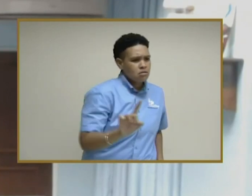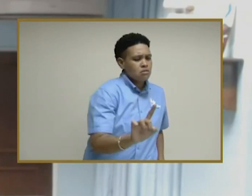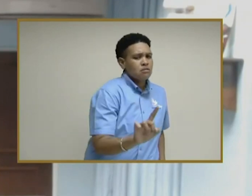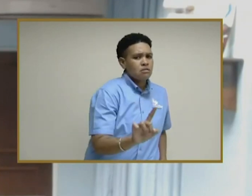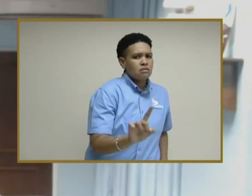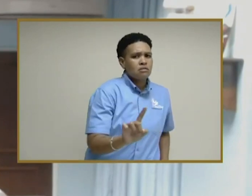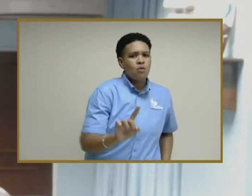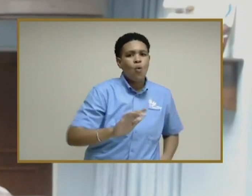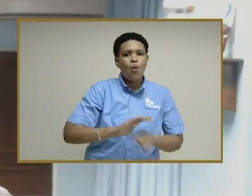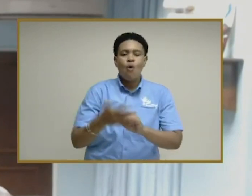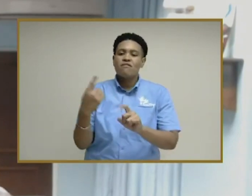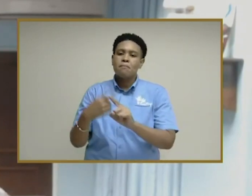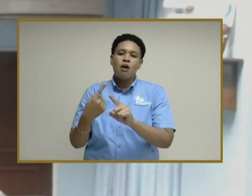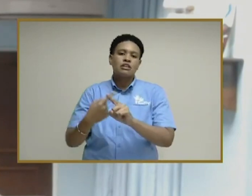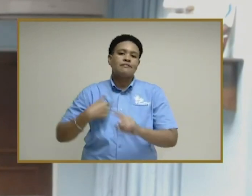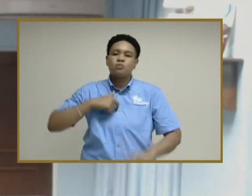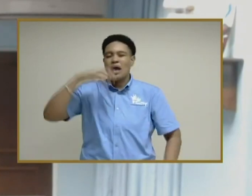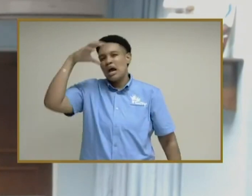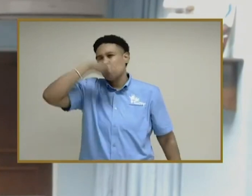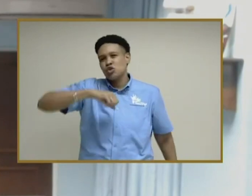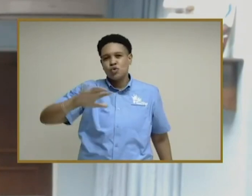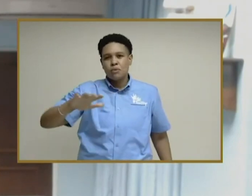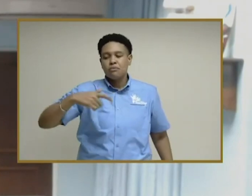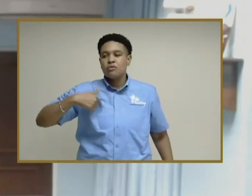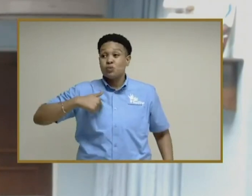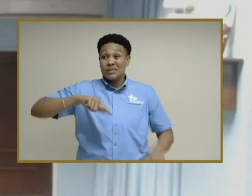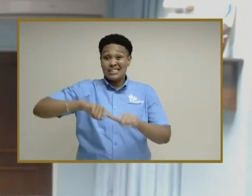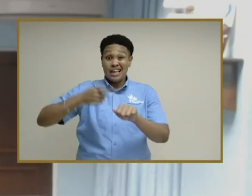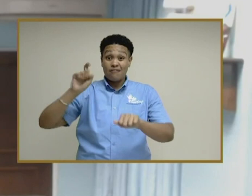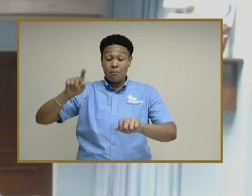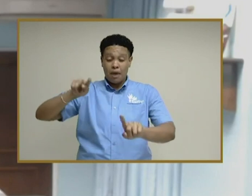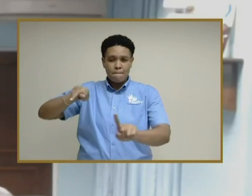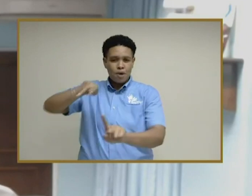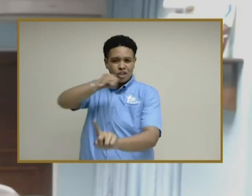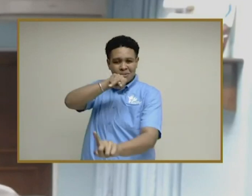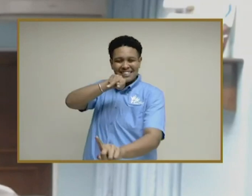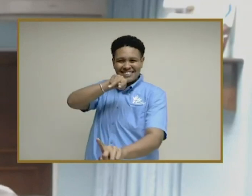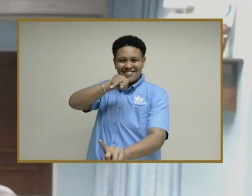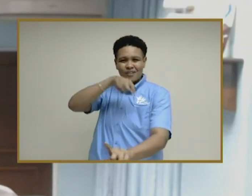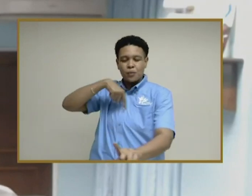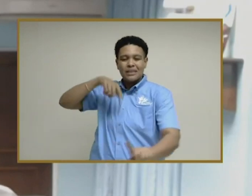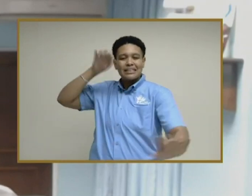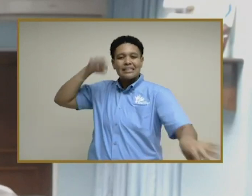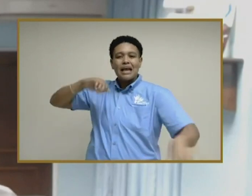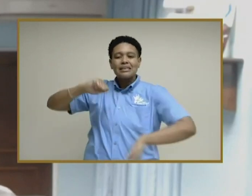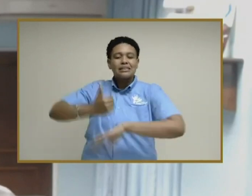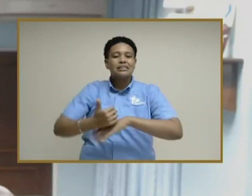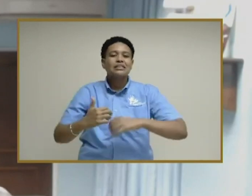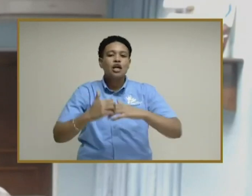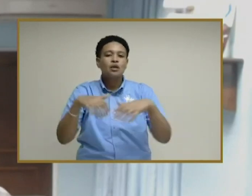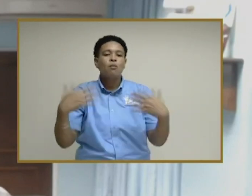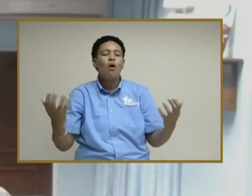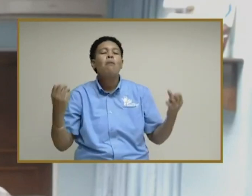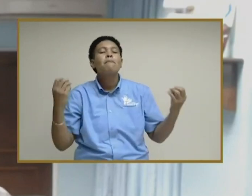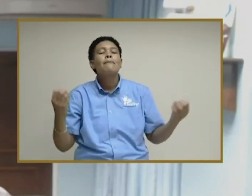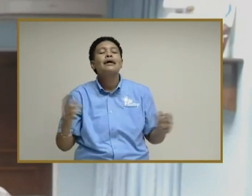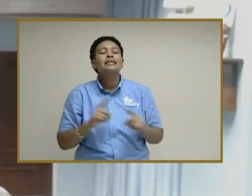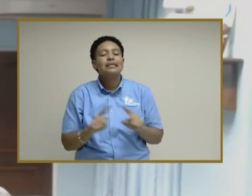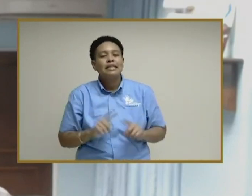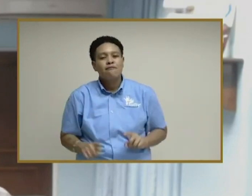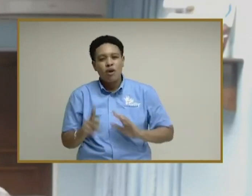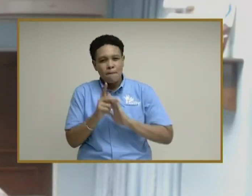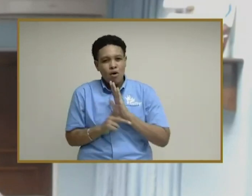COVID positive. And therefore, starting from that base, we have decided to put in place a number of